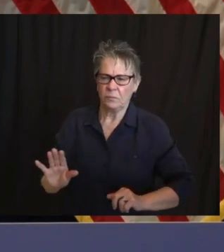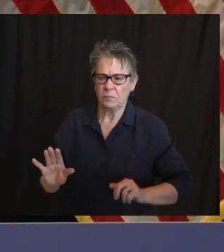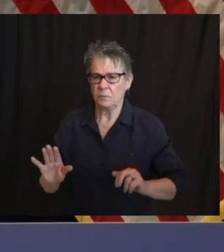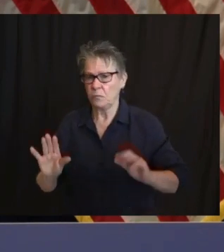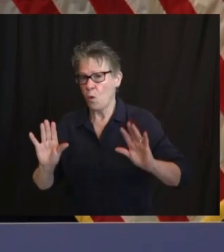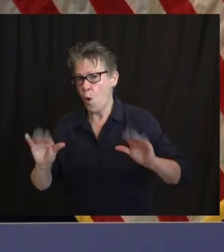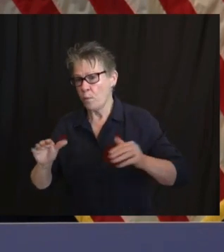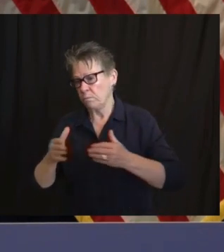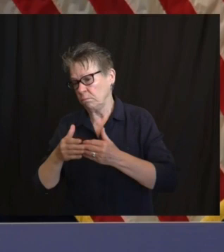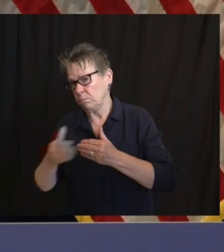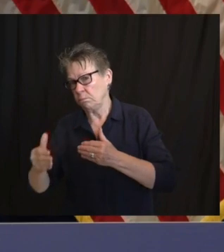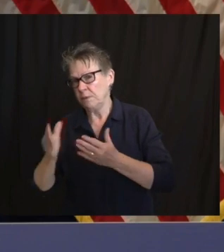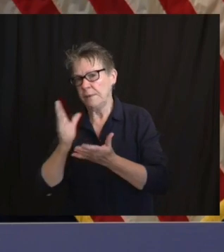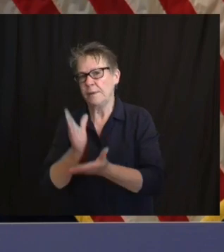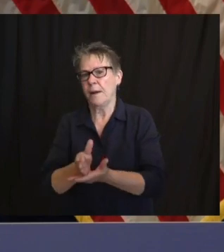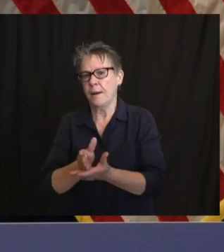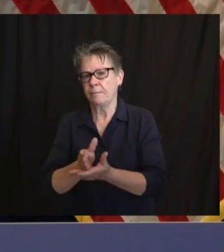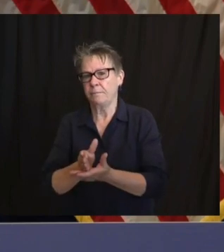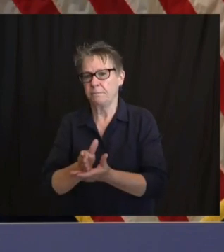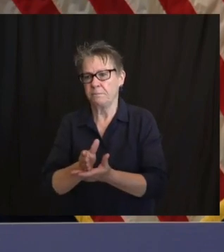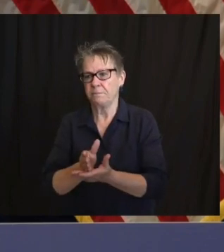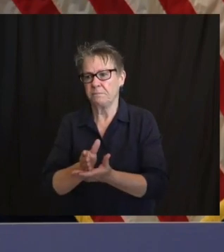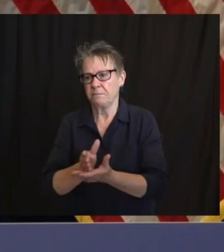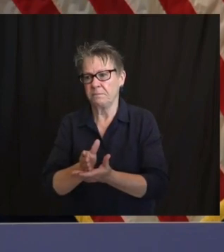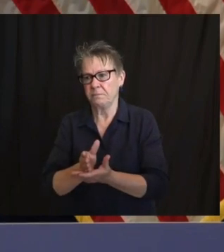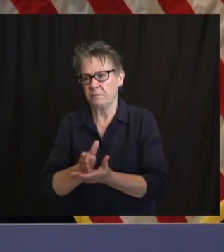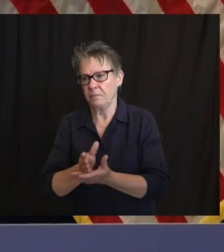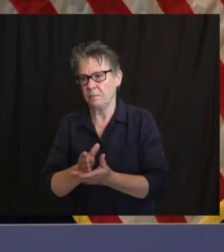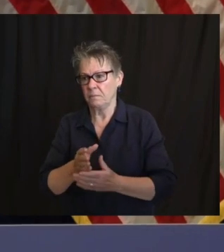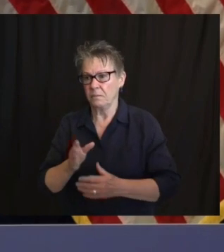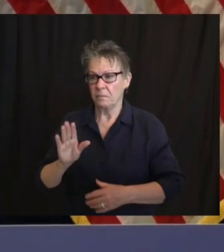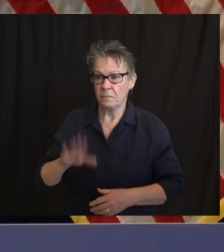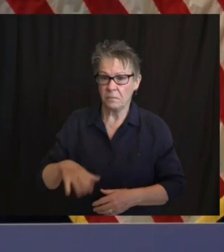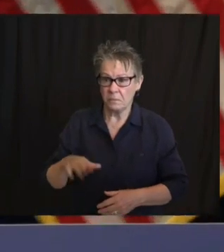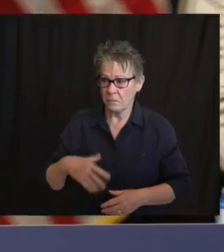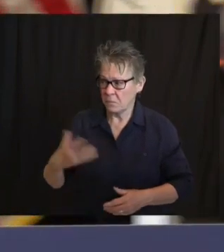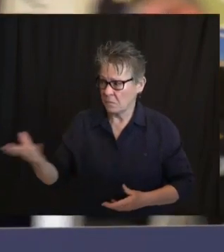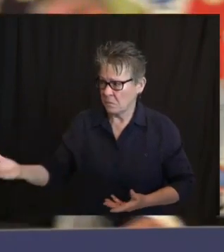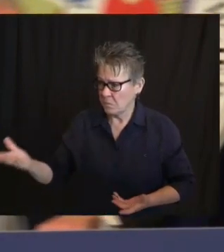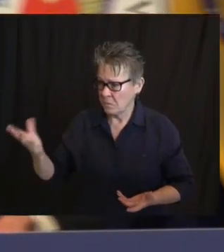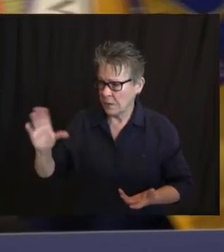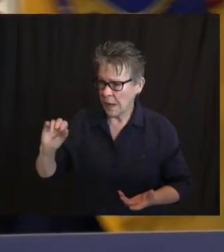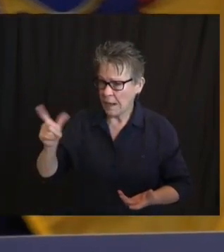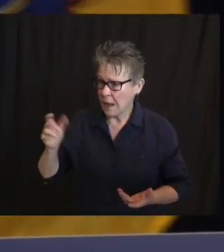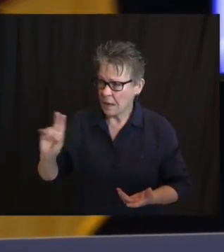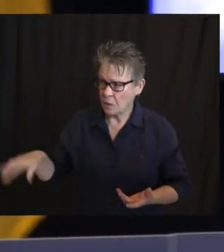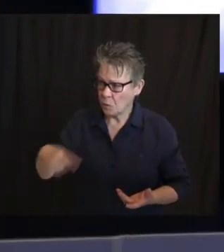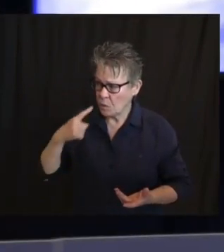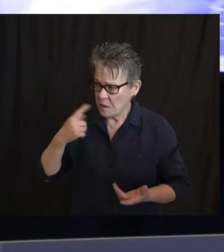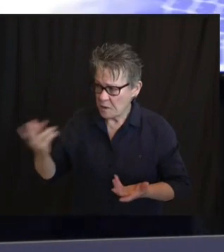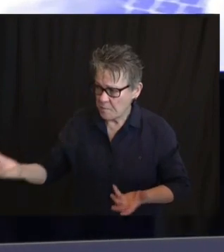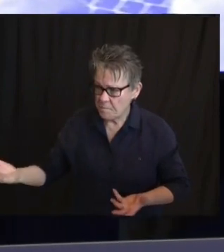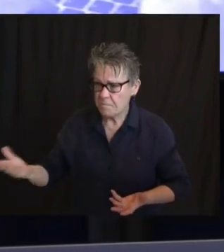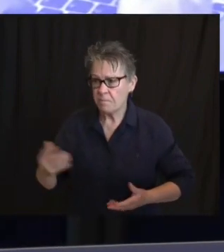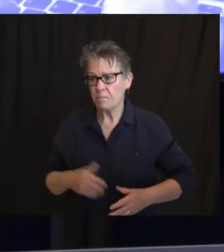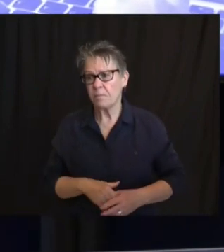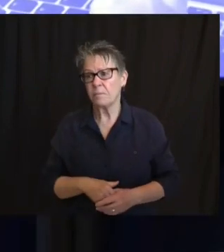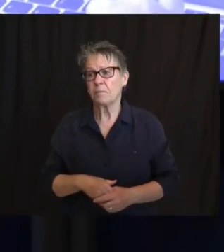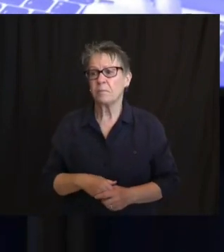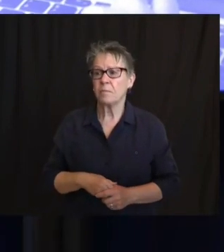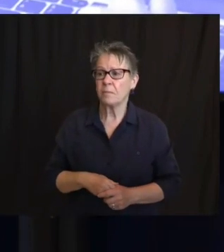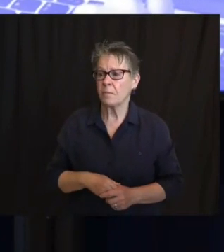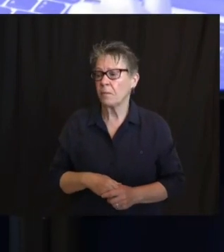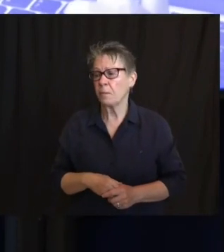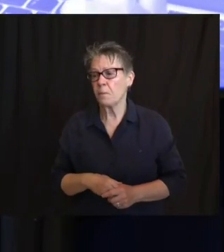working their tails off toward that objective. Anything you want to add to that, Pat? No, I've just, it's another, over the weekend it was another, that